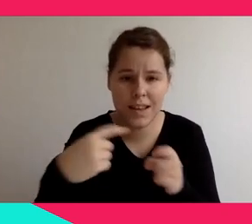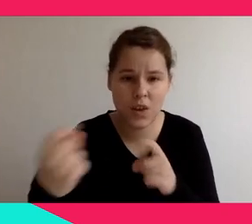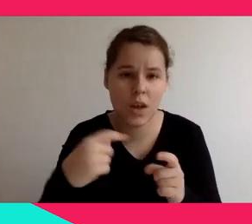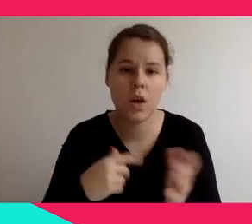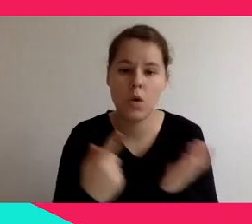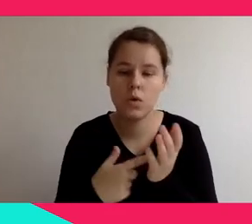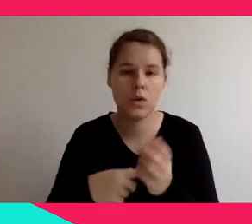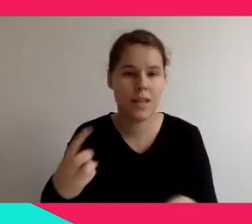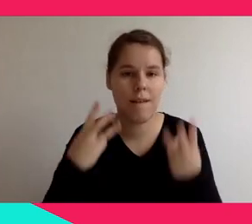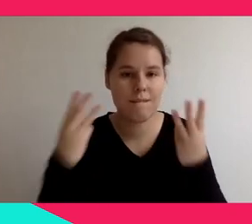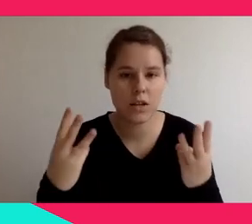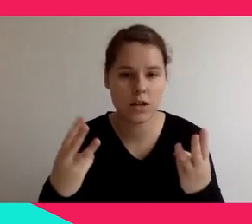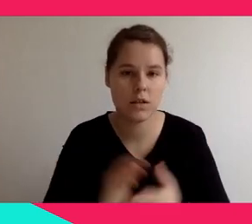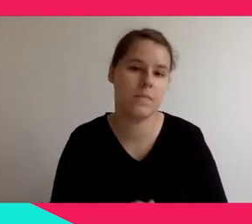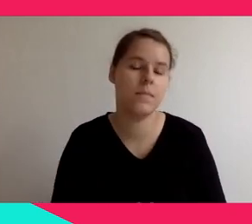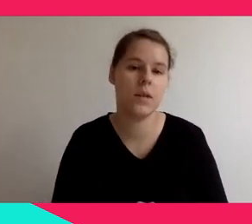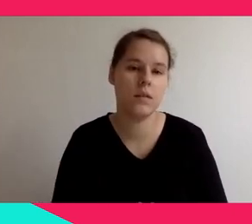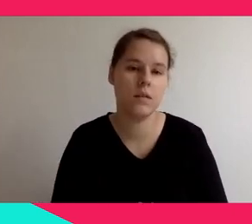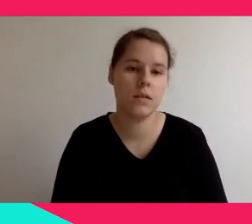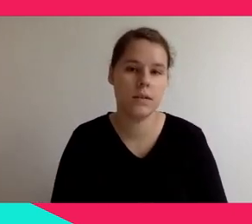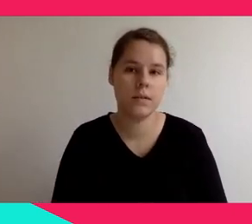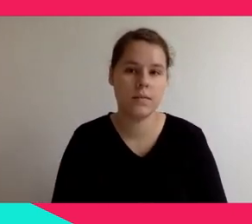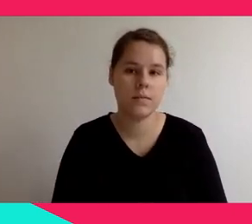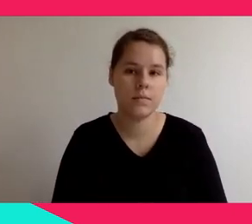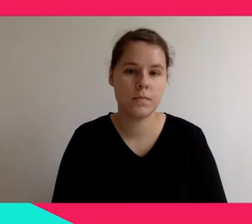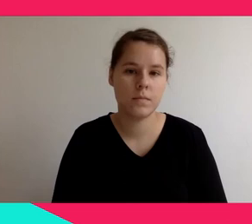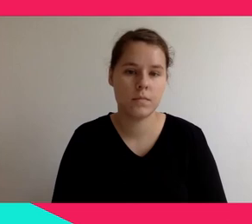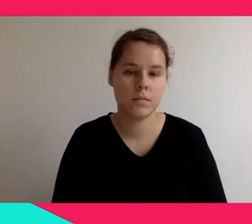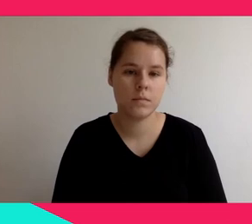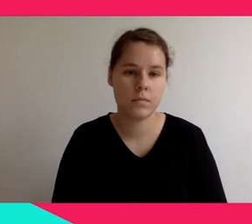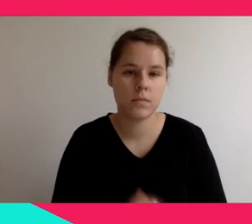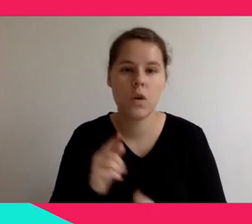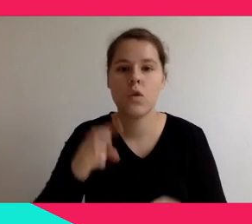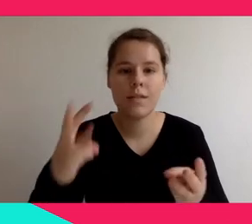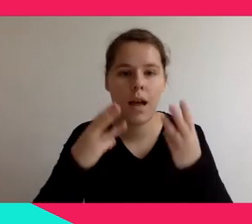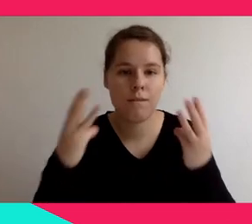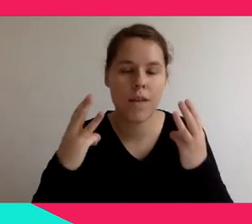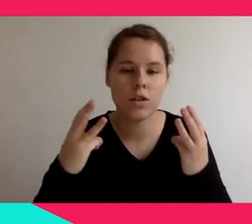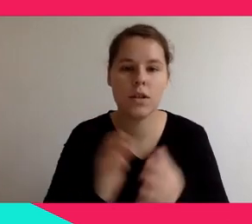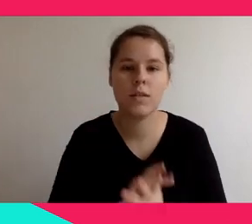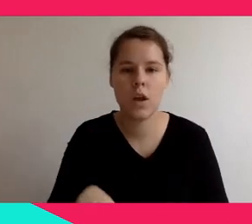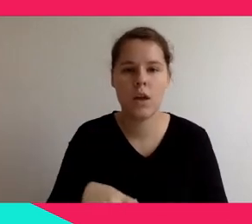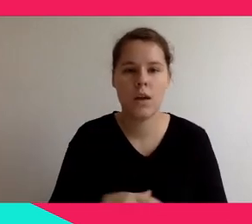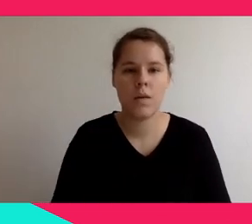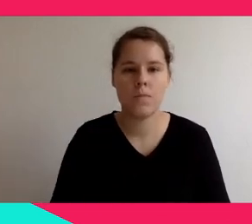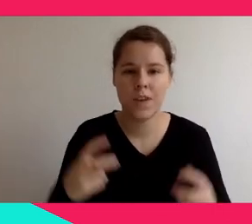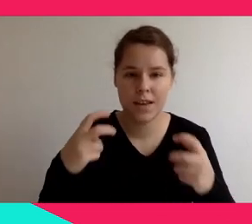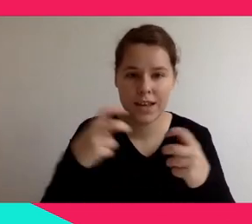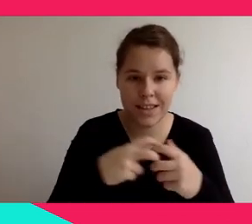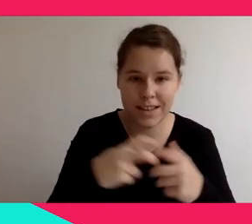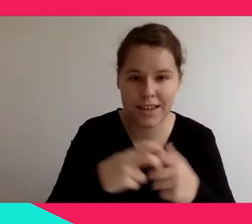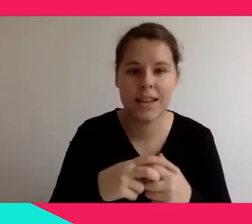mixed reality, which kind of augmented reality. And yes, I see them more and more in museums because